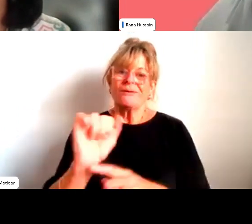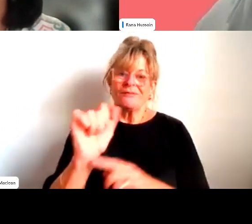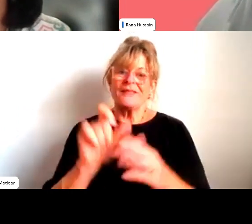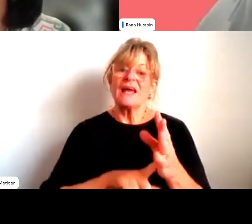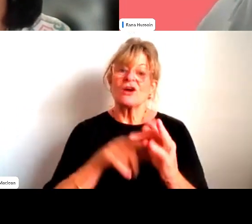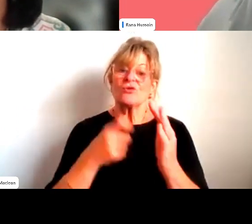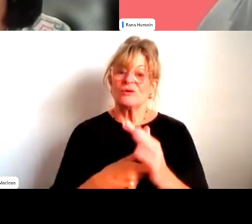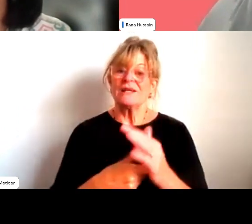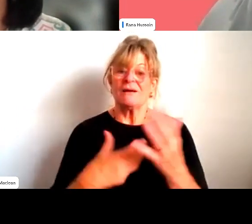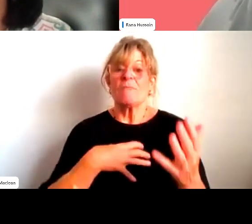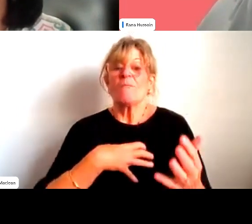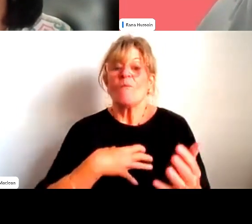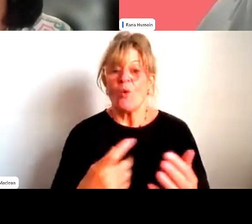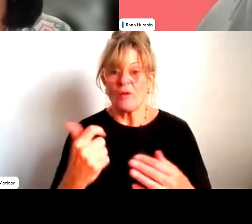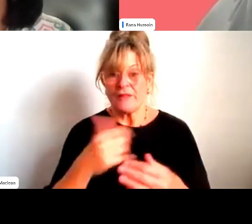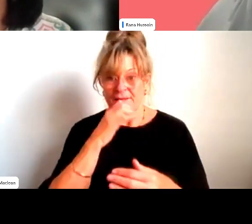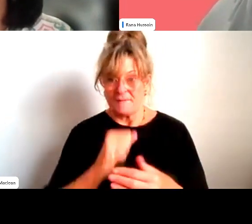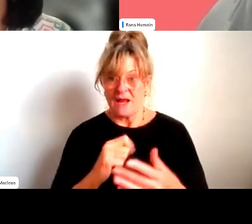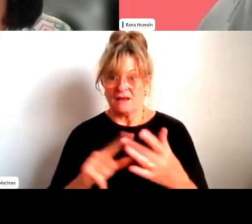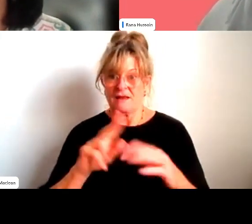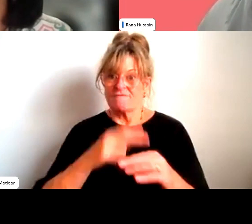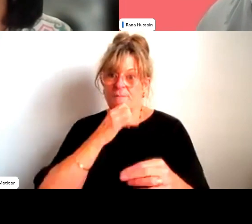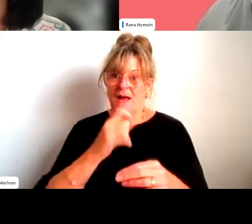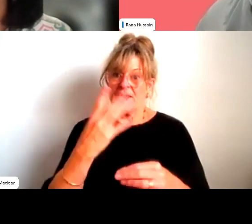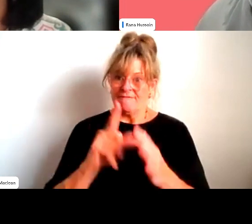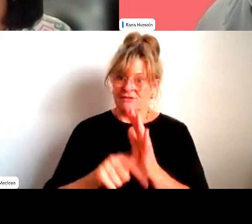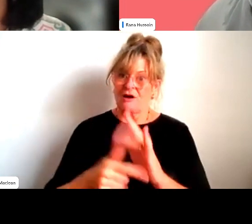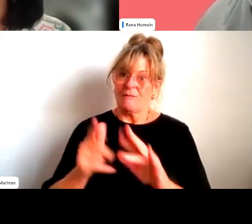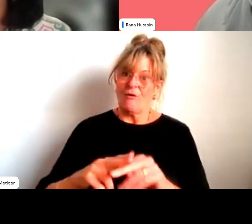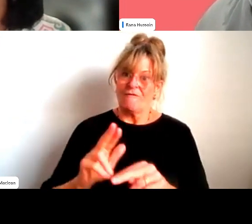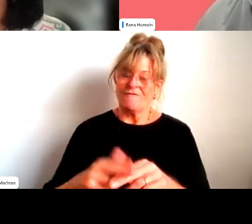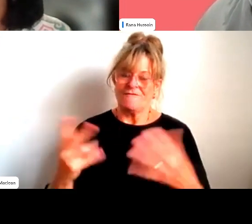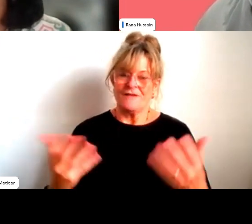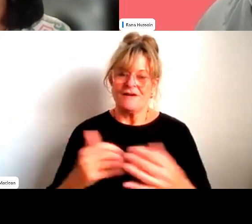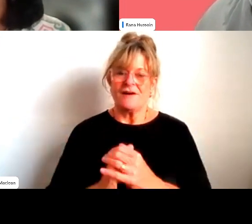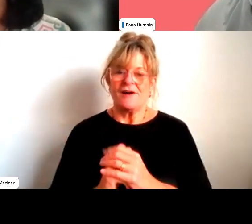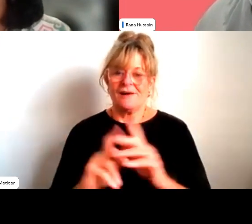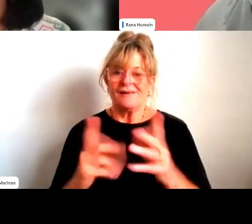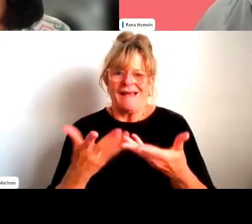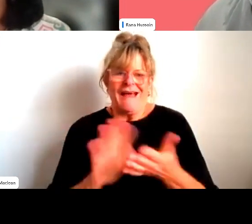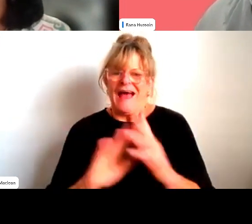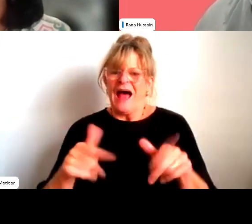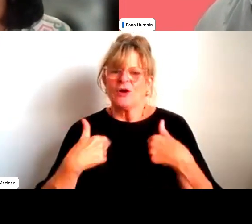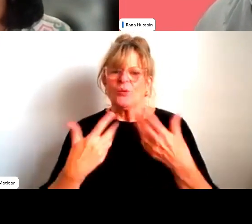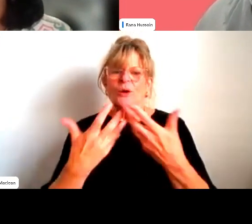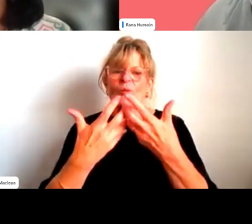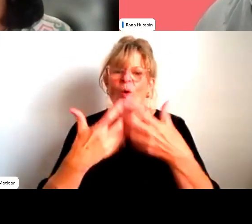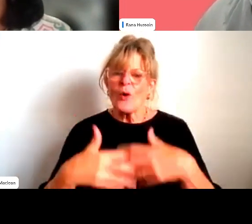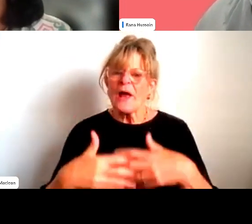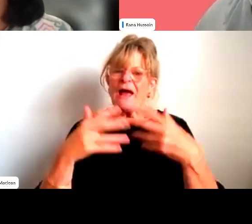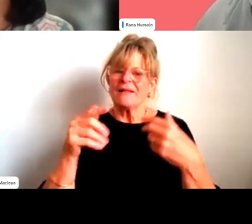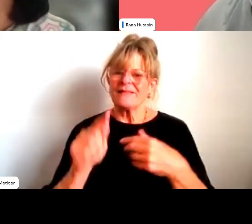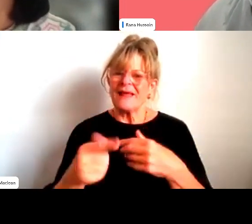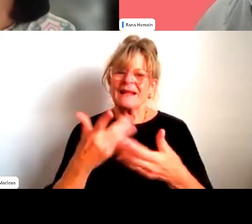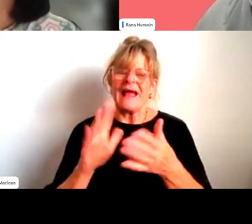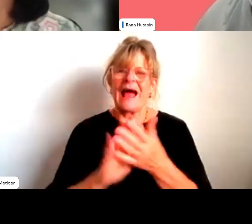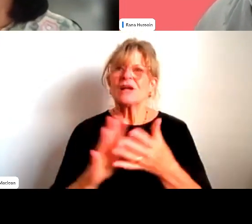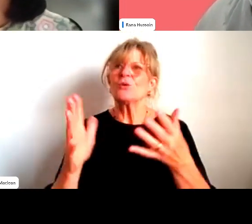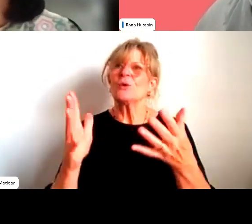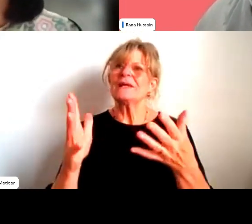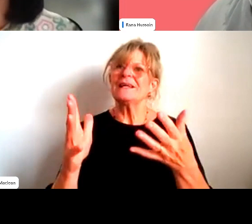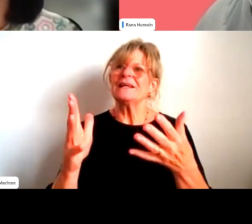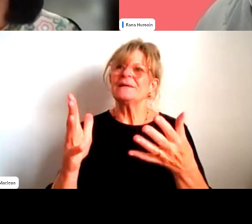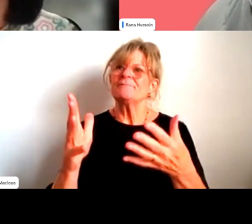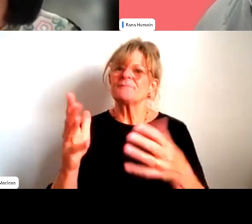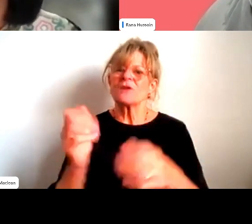think about that as a society, how to, as a society, how do we think about that as an organization, how do we create a ramp on and off for those